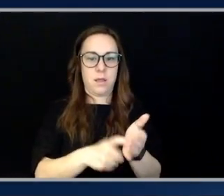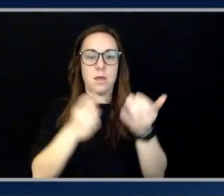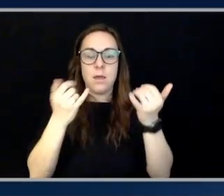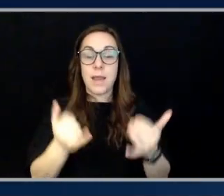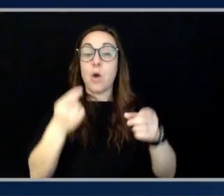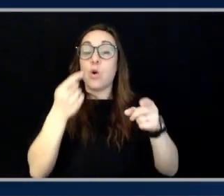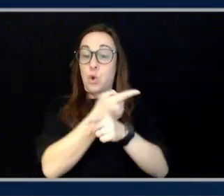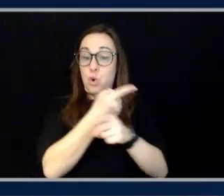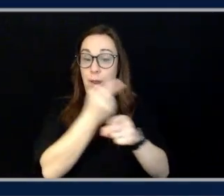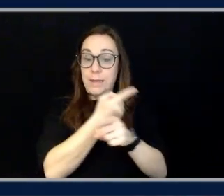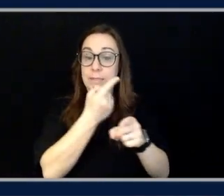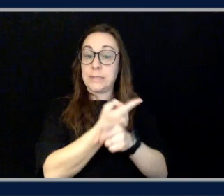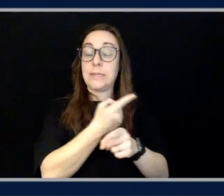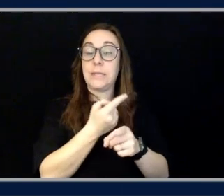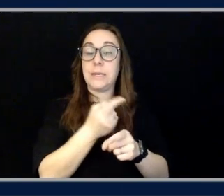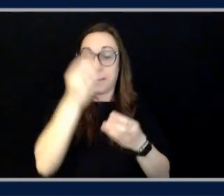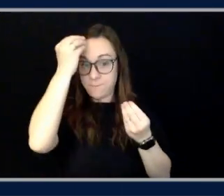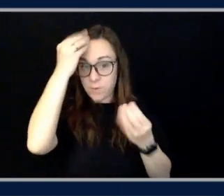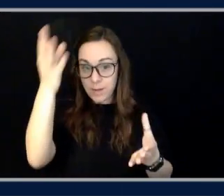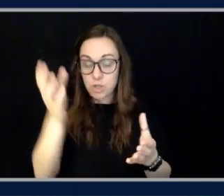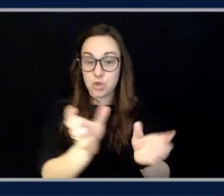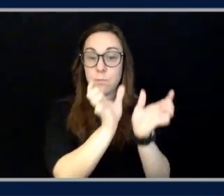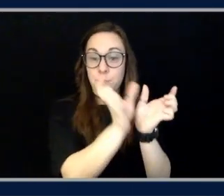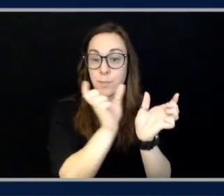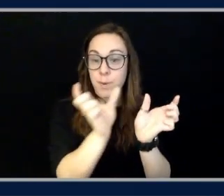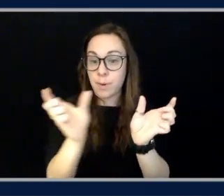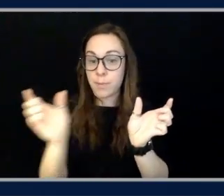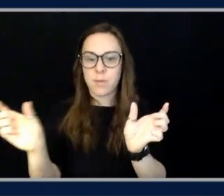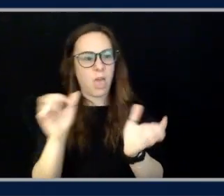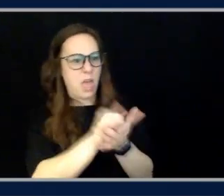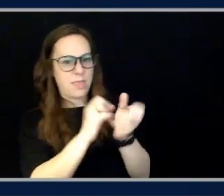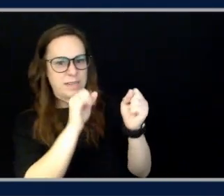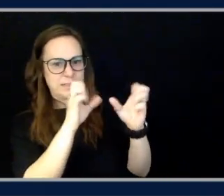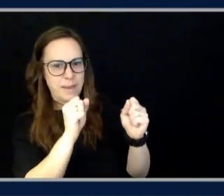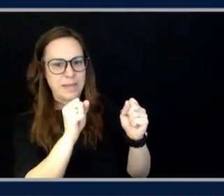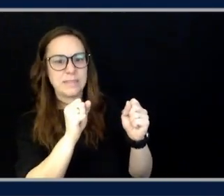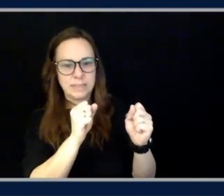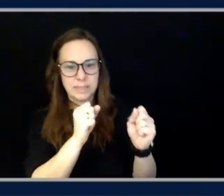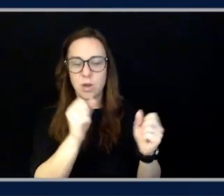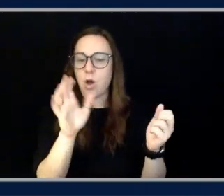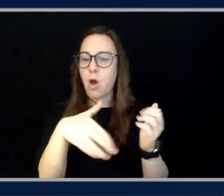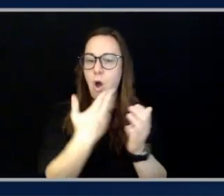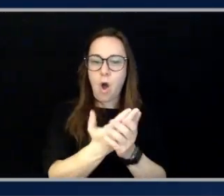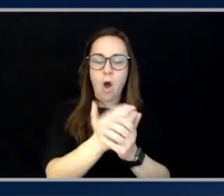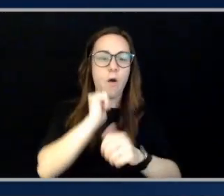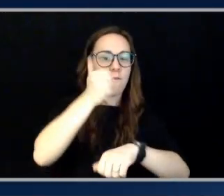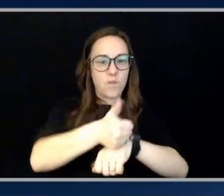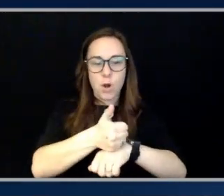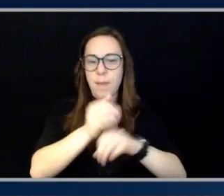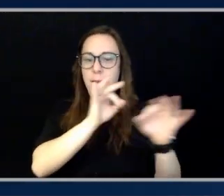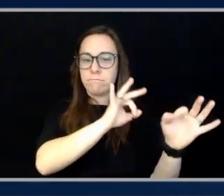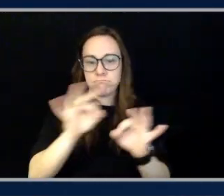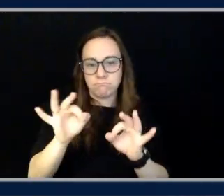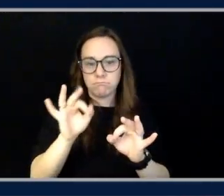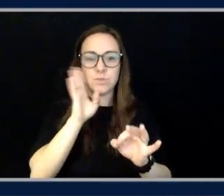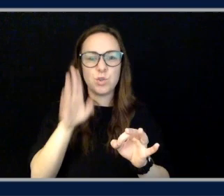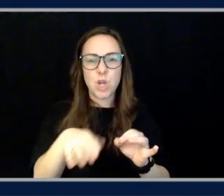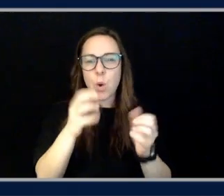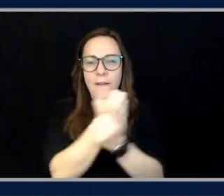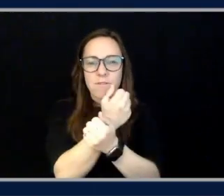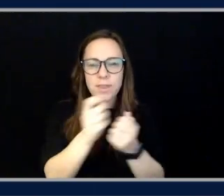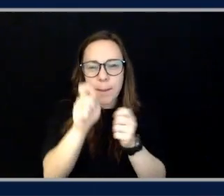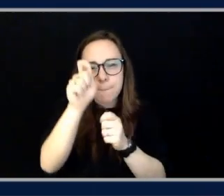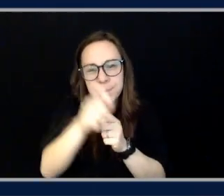It's created a nice JSON format. That's amazing. And it's able to actually really like clearly identify, you know, the ticks and the crosses and even the